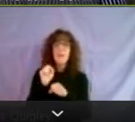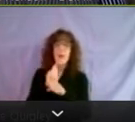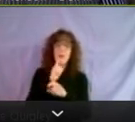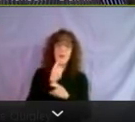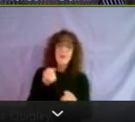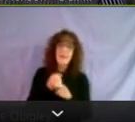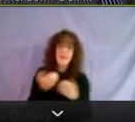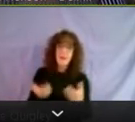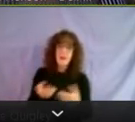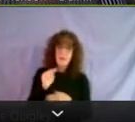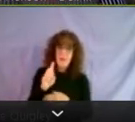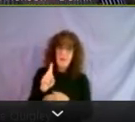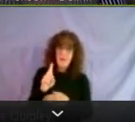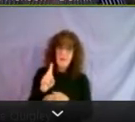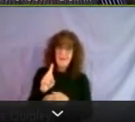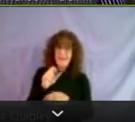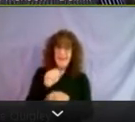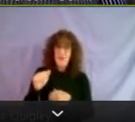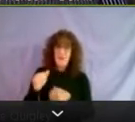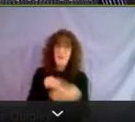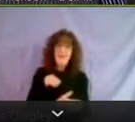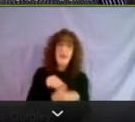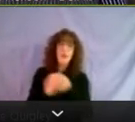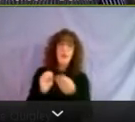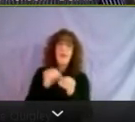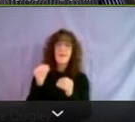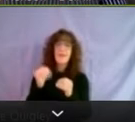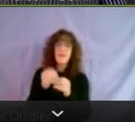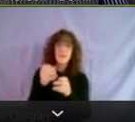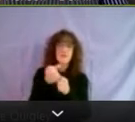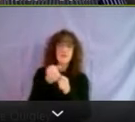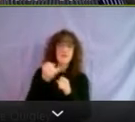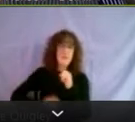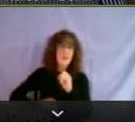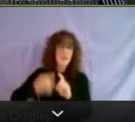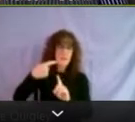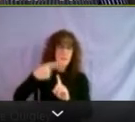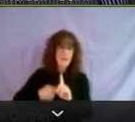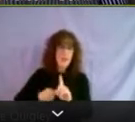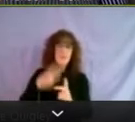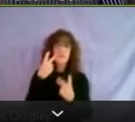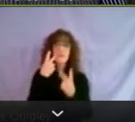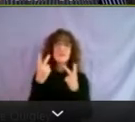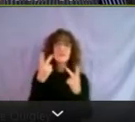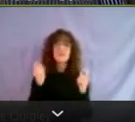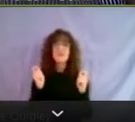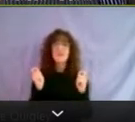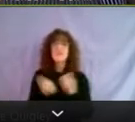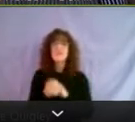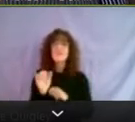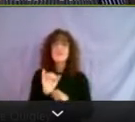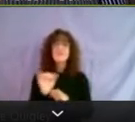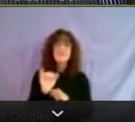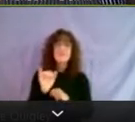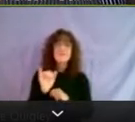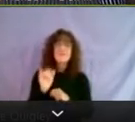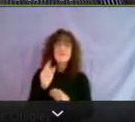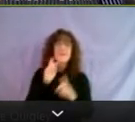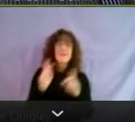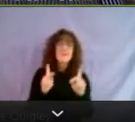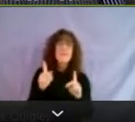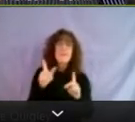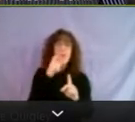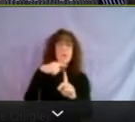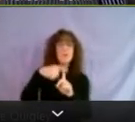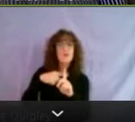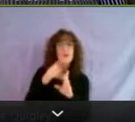in Maryland and Anne Arundel County, once we get our numbers at the end of the month, that we'll start to see those changes too. And so for those of them that are